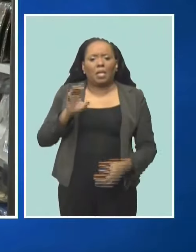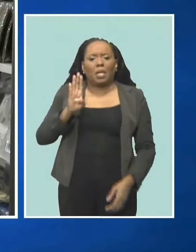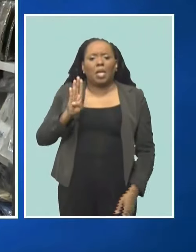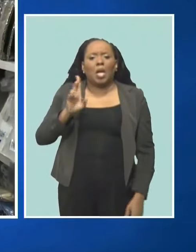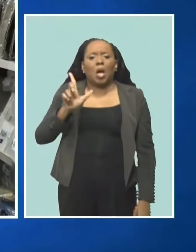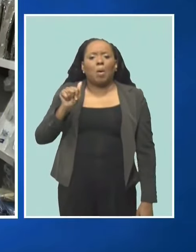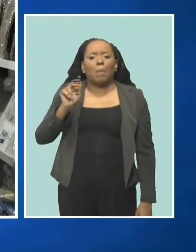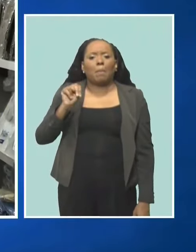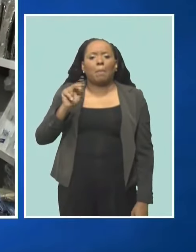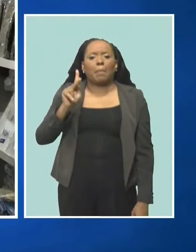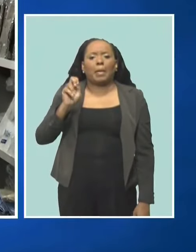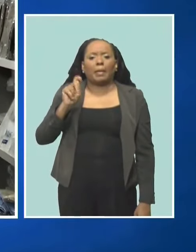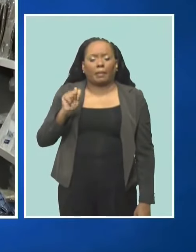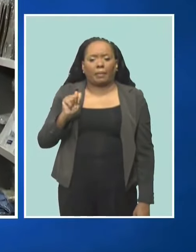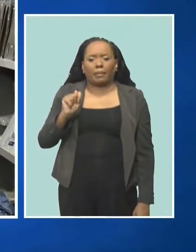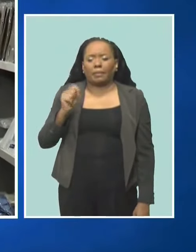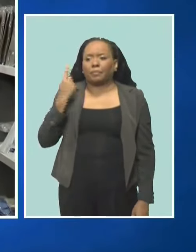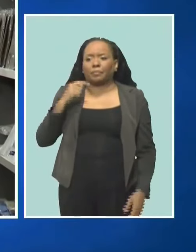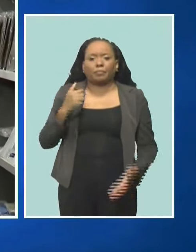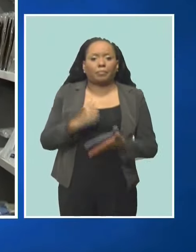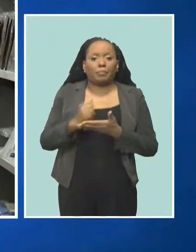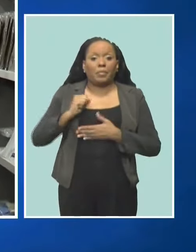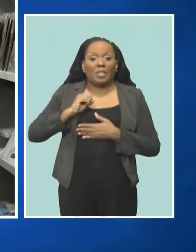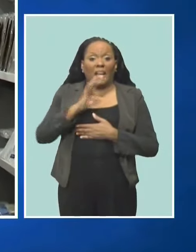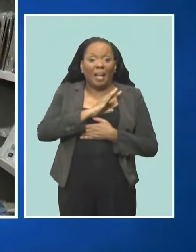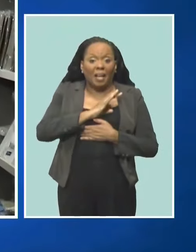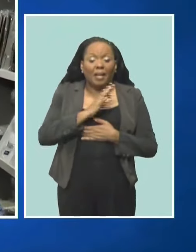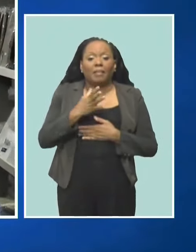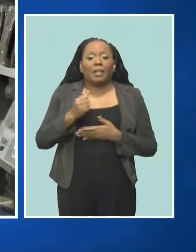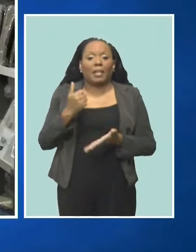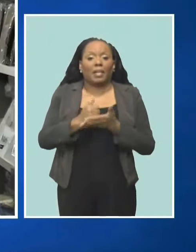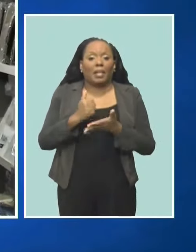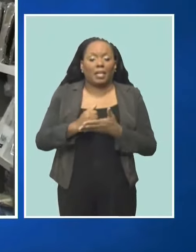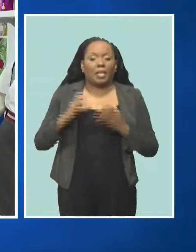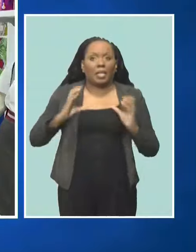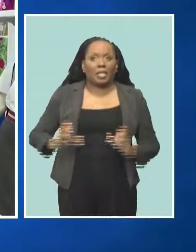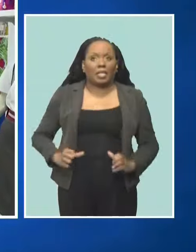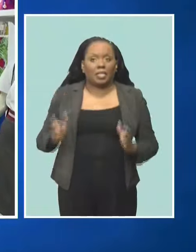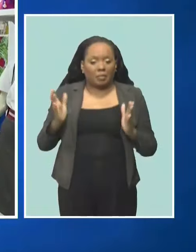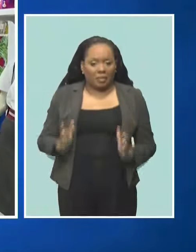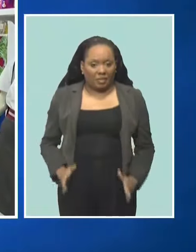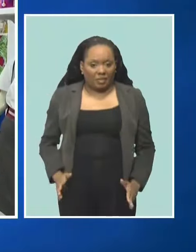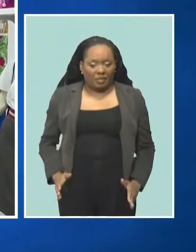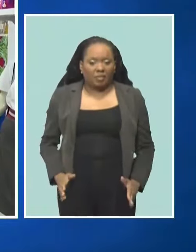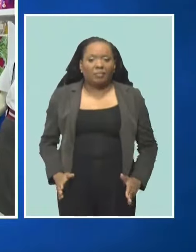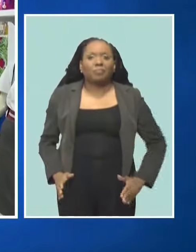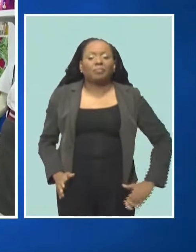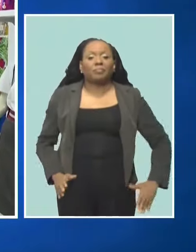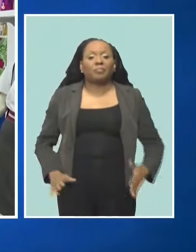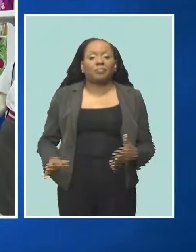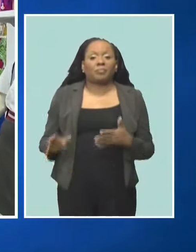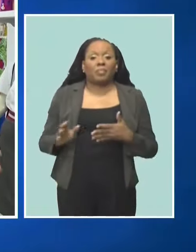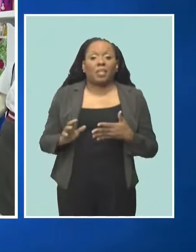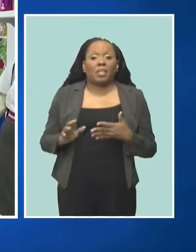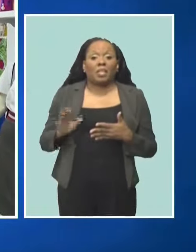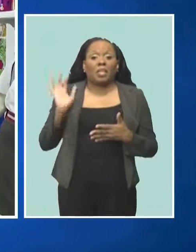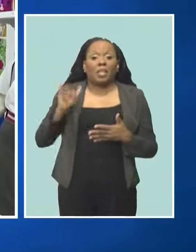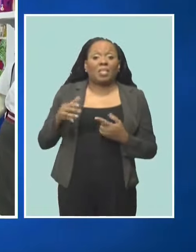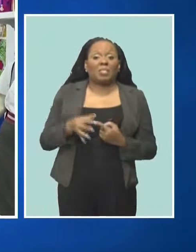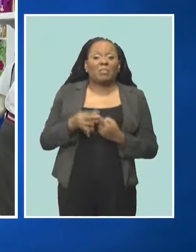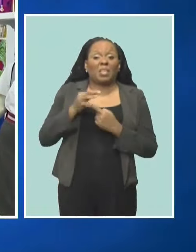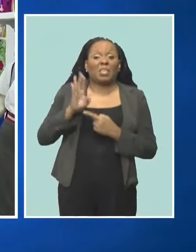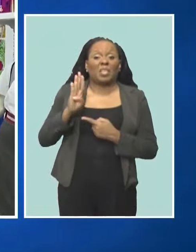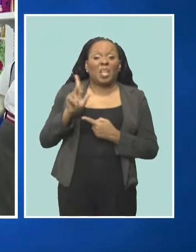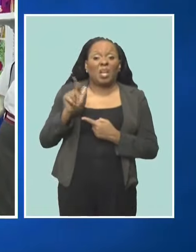not only your staff, but your customers are protected. Fire blankets are designed that they can withstand heat for a few seconds,